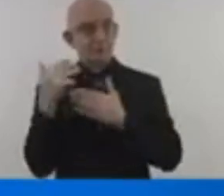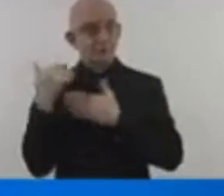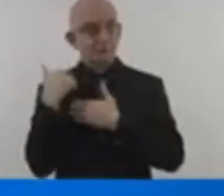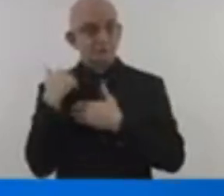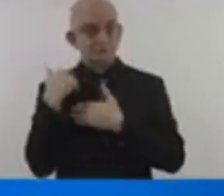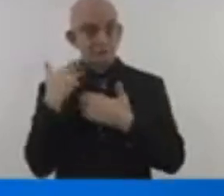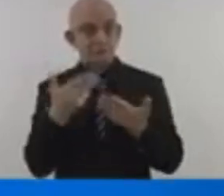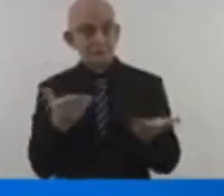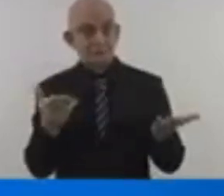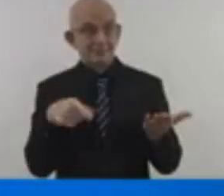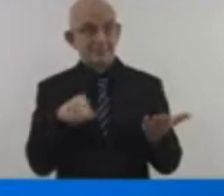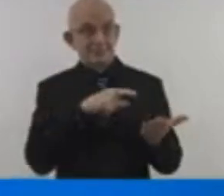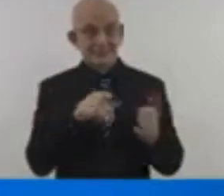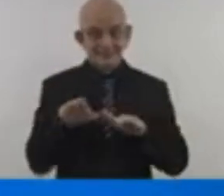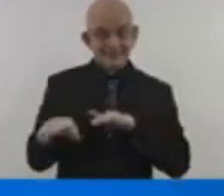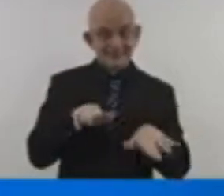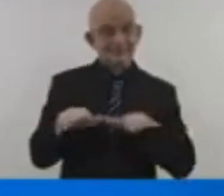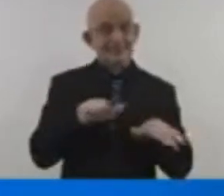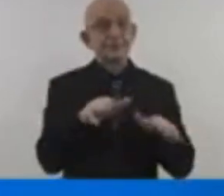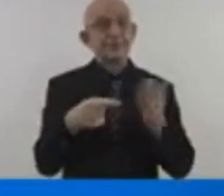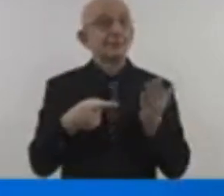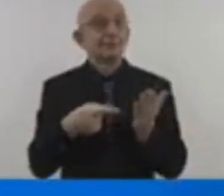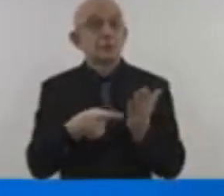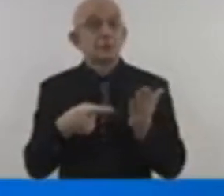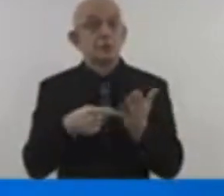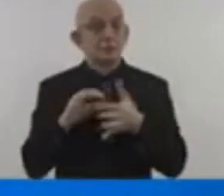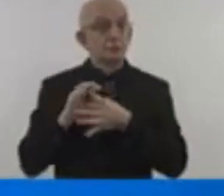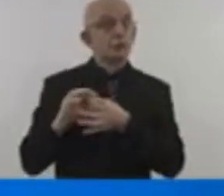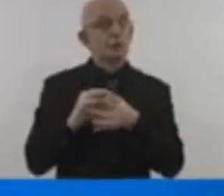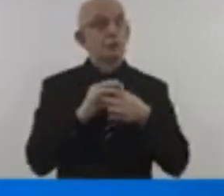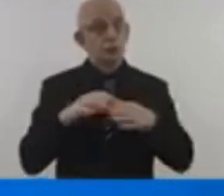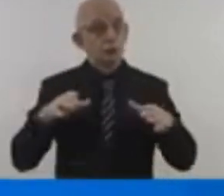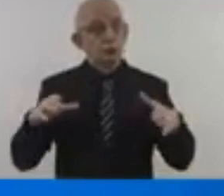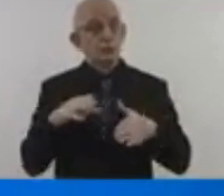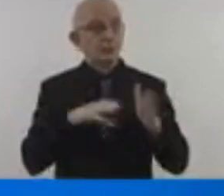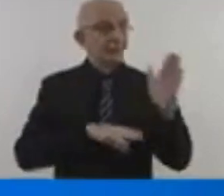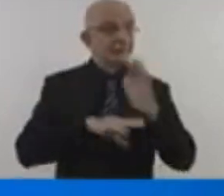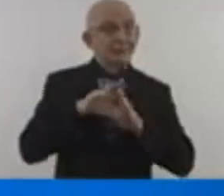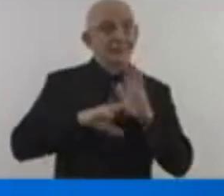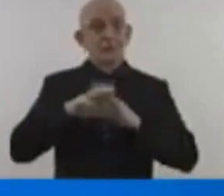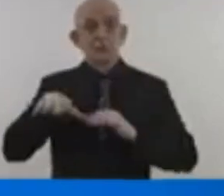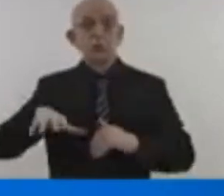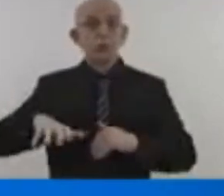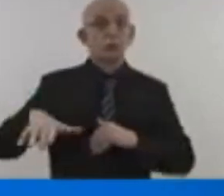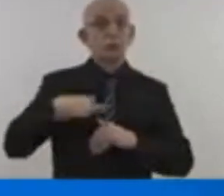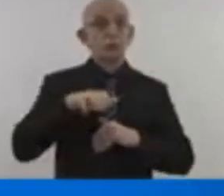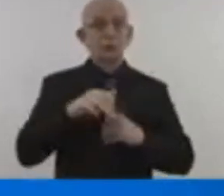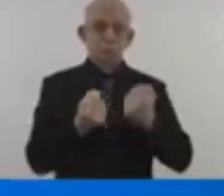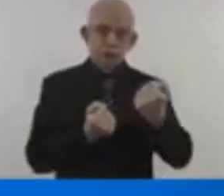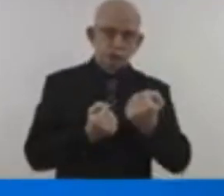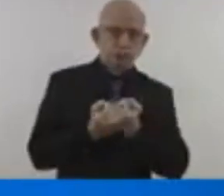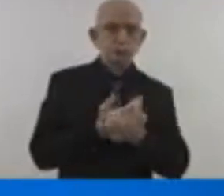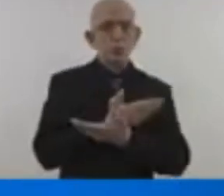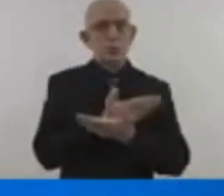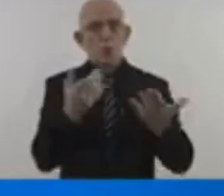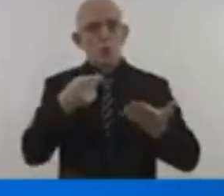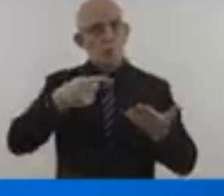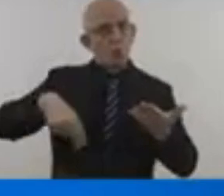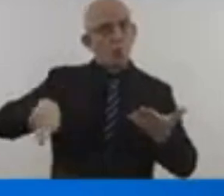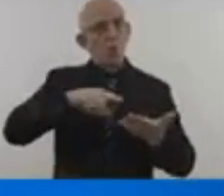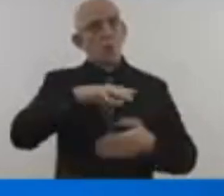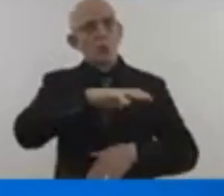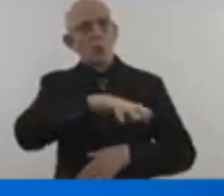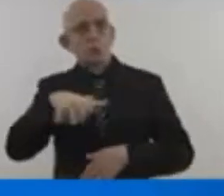every nation must have the tools and resources for climate action. And the United Nations is ready to support